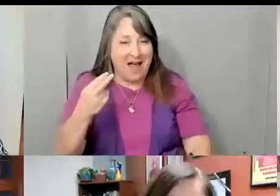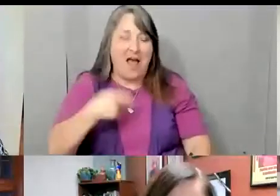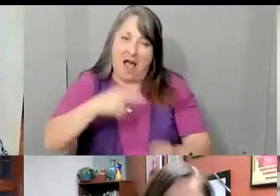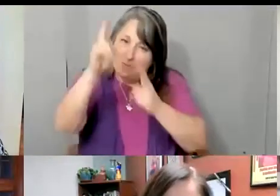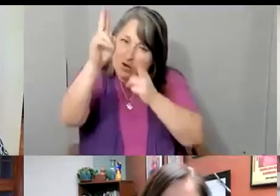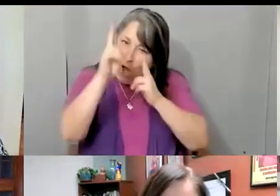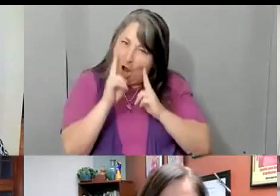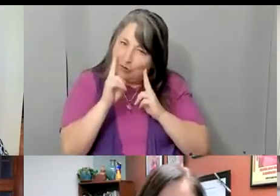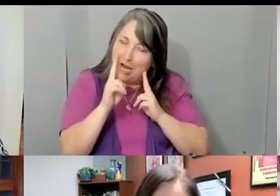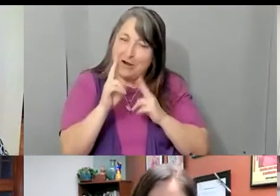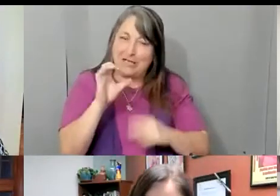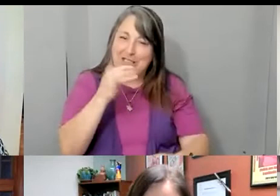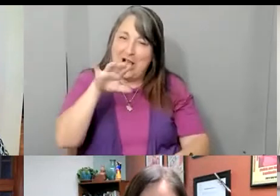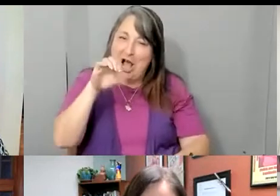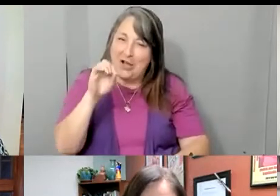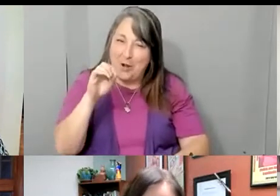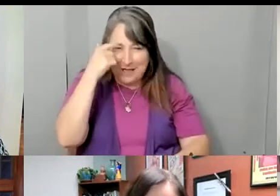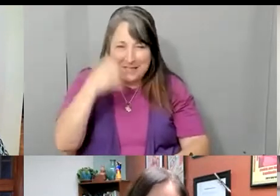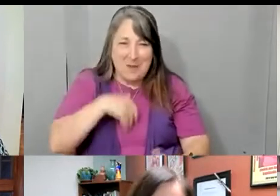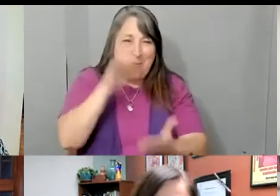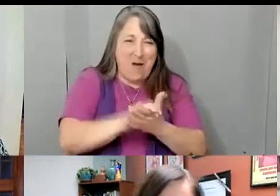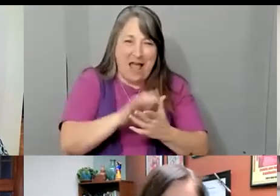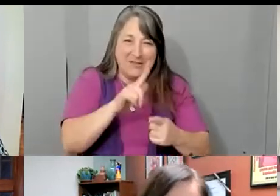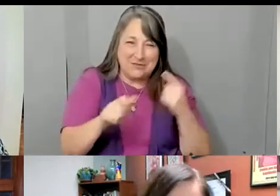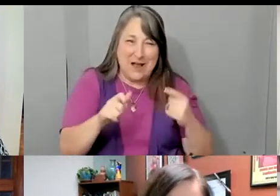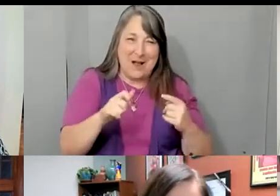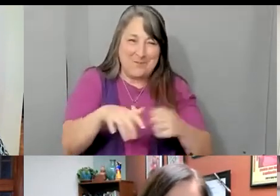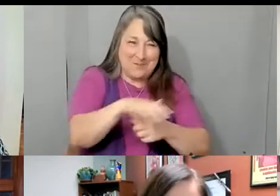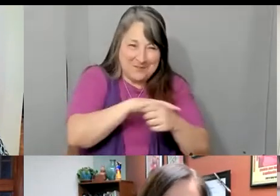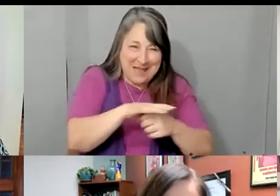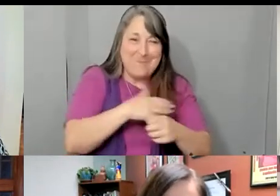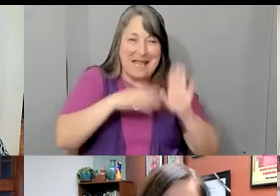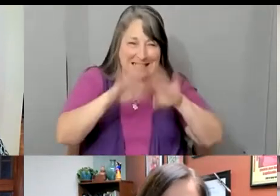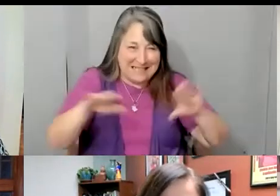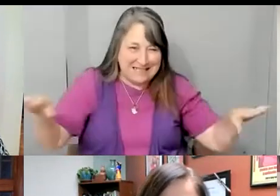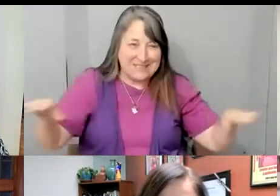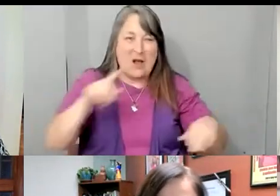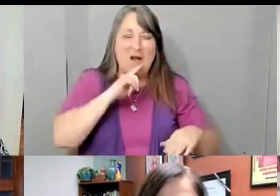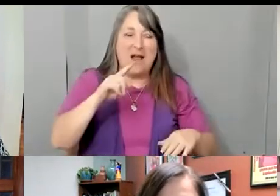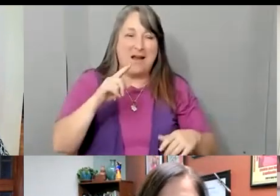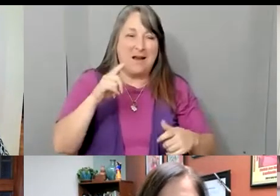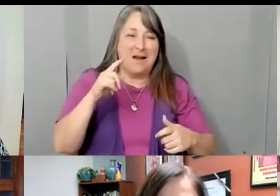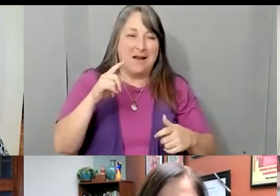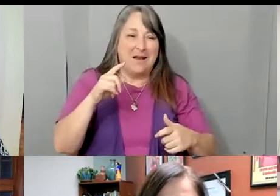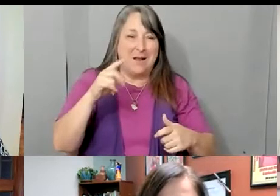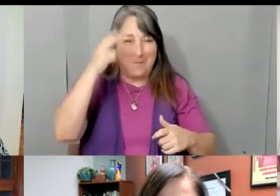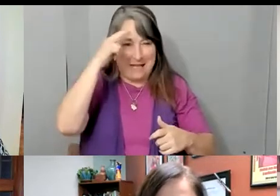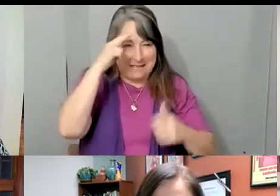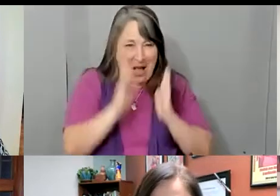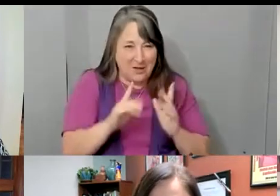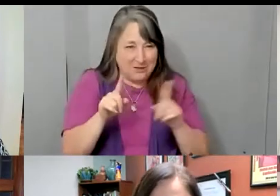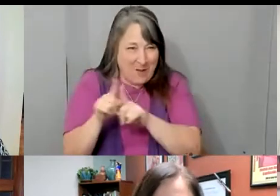because my wife is from Jerez, Zacatecas, and my kids are Mexicanos as well as Bolivianos. And then can we add here,